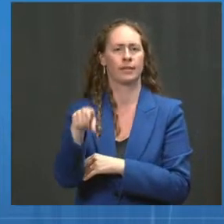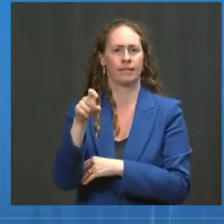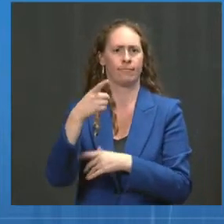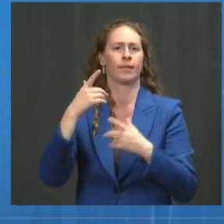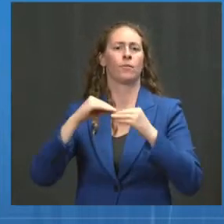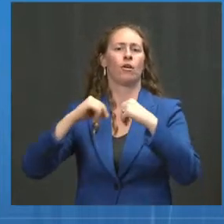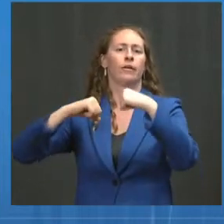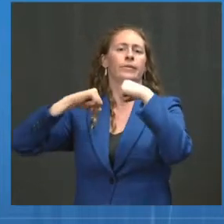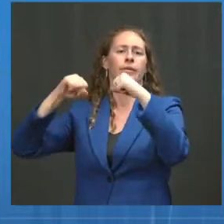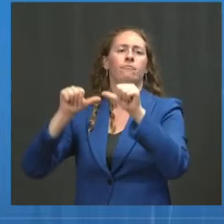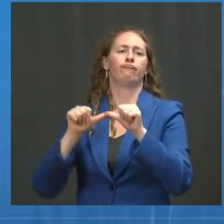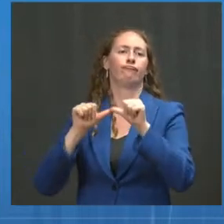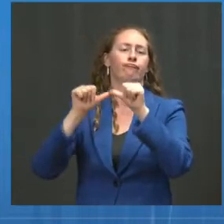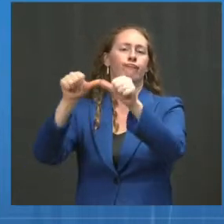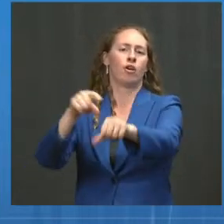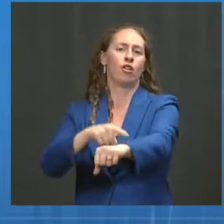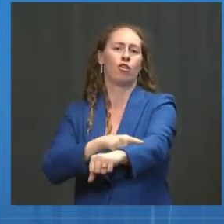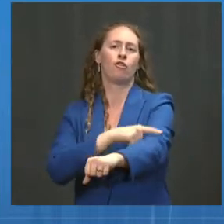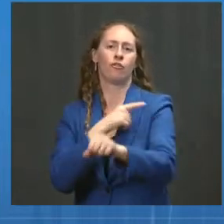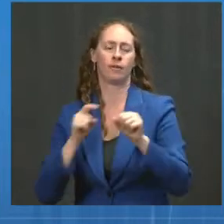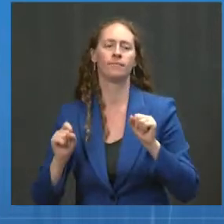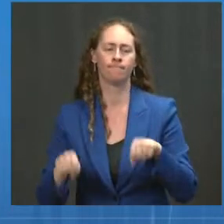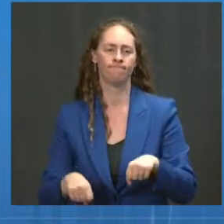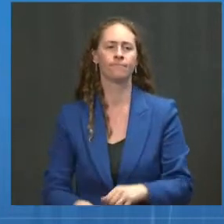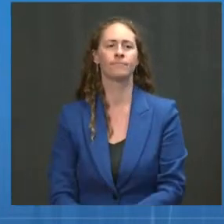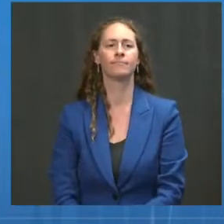protection. We'll go back to you now, Jeff.